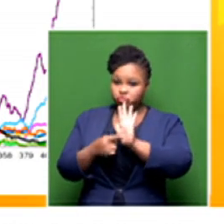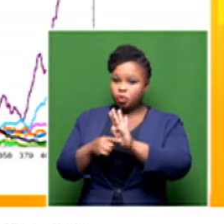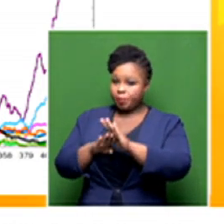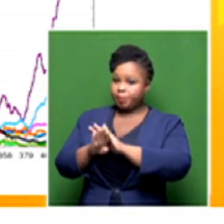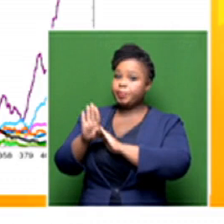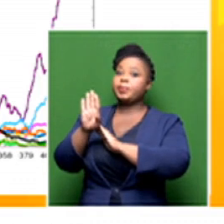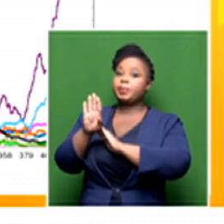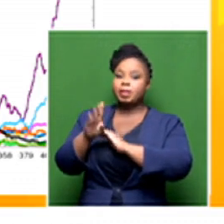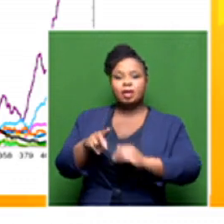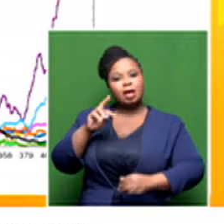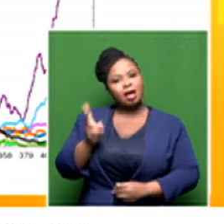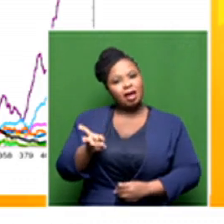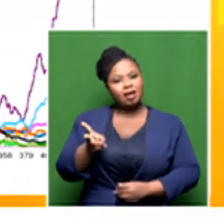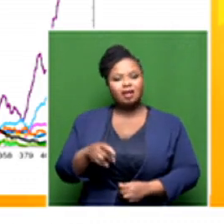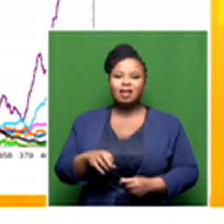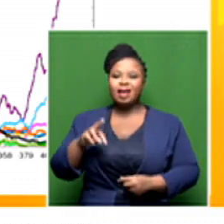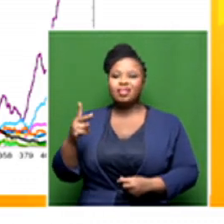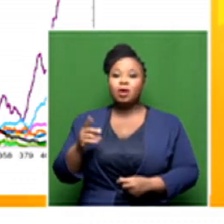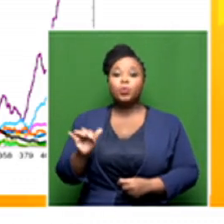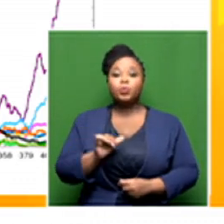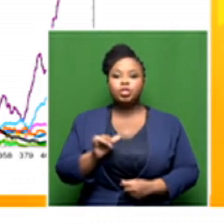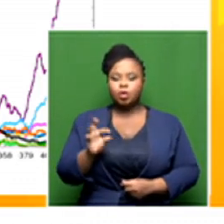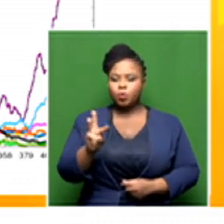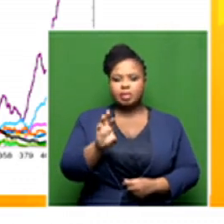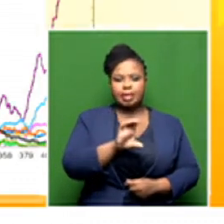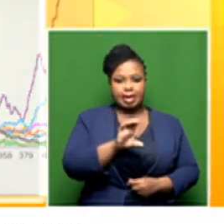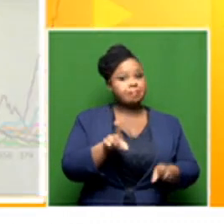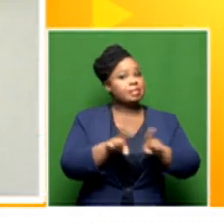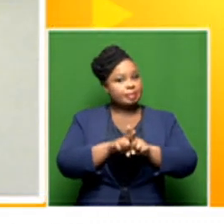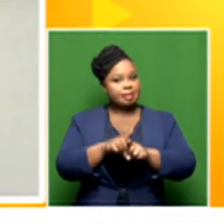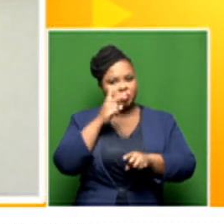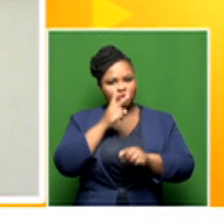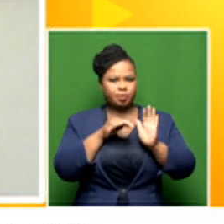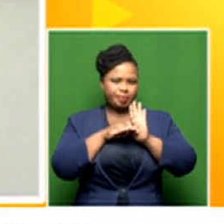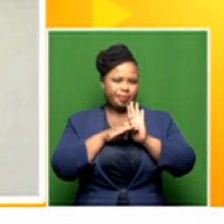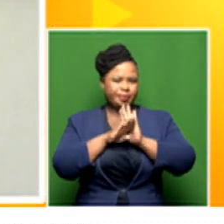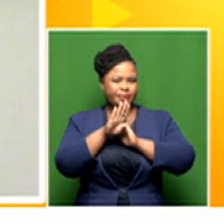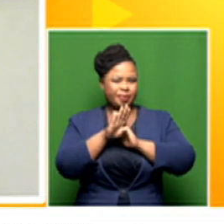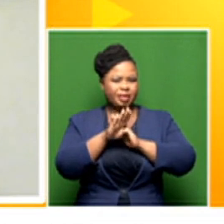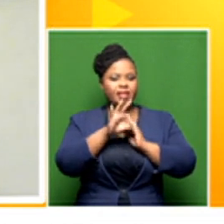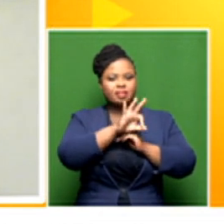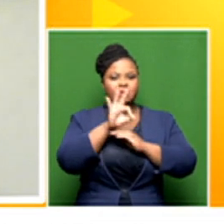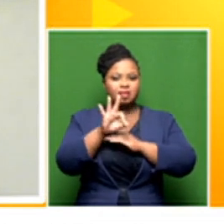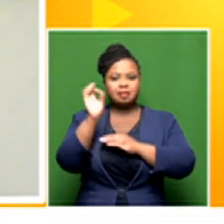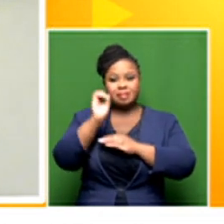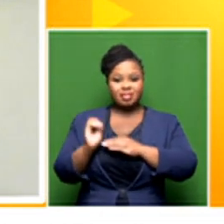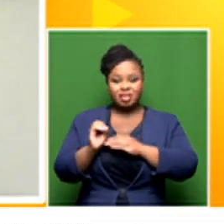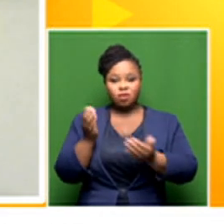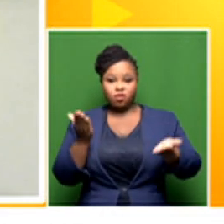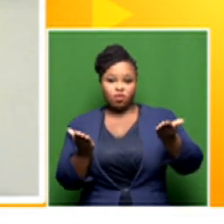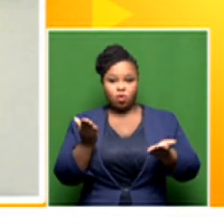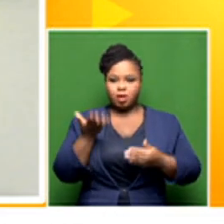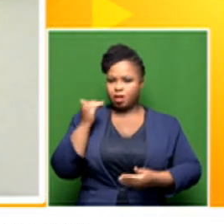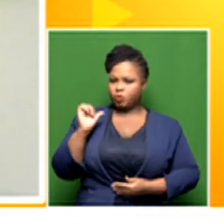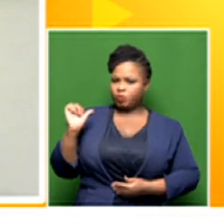the last notable thing to point out is the Western Cape also showing signs of an increase up 33% compared to a